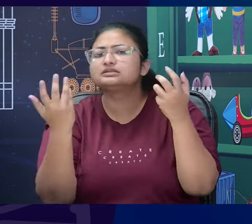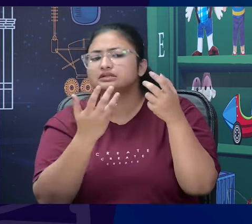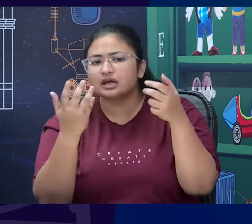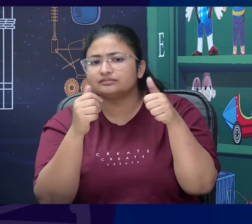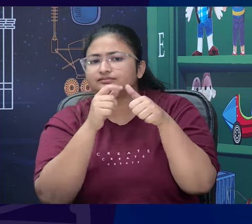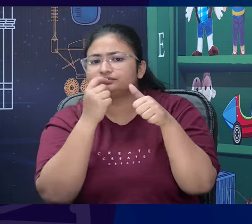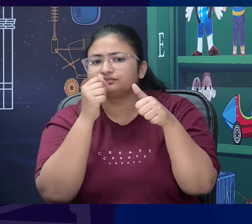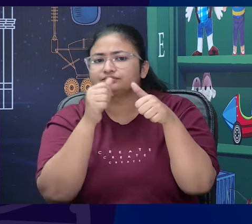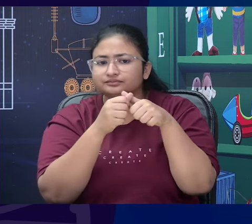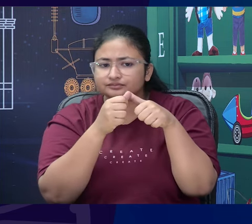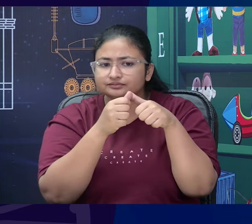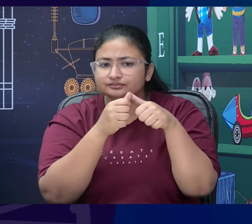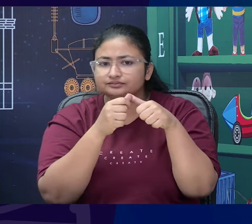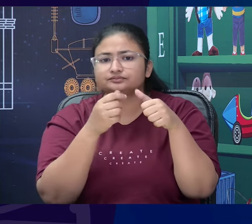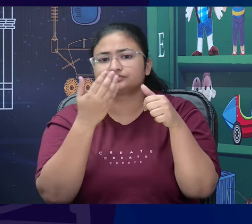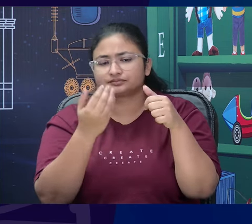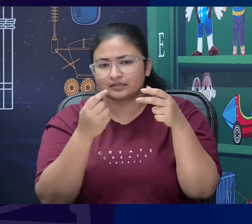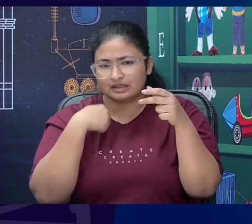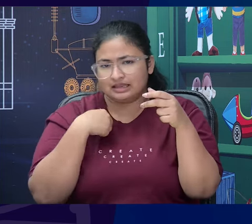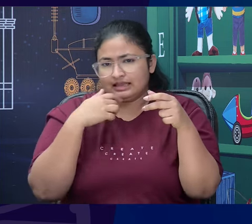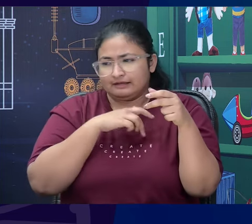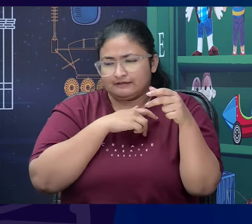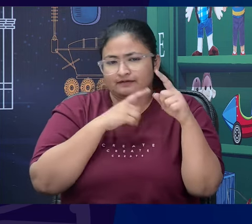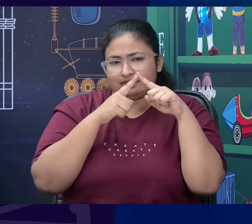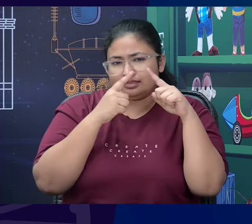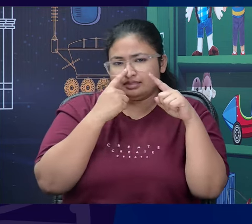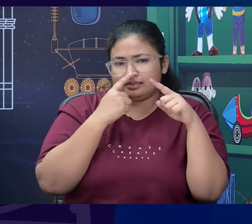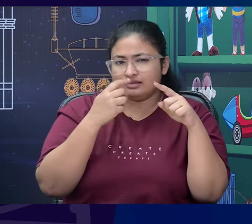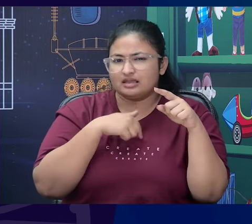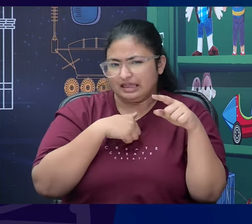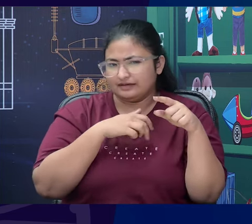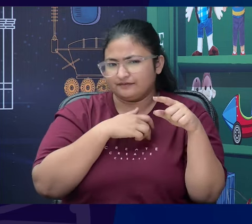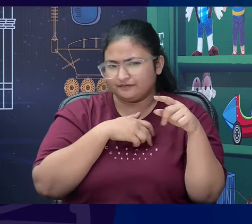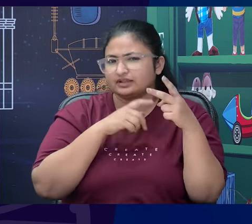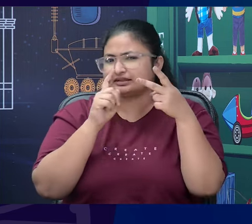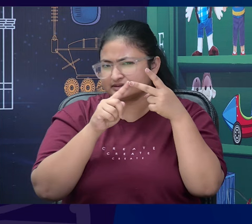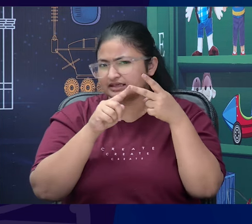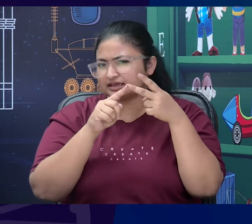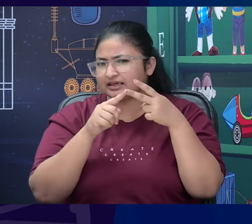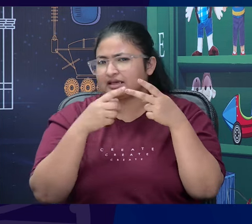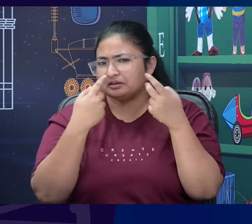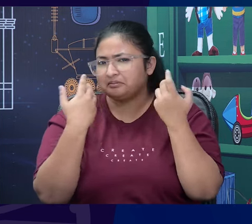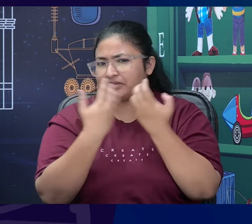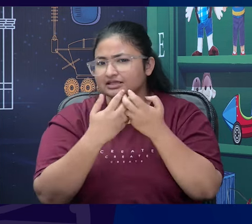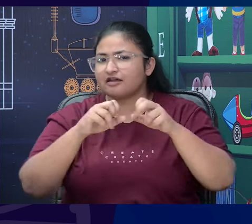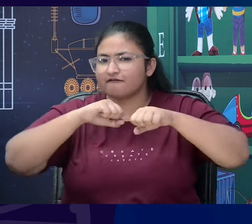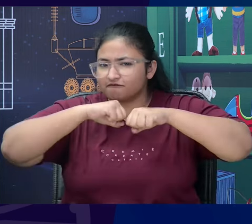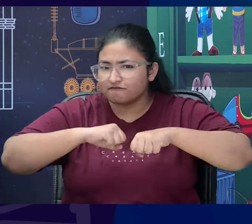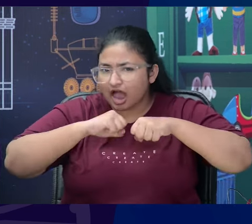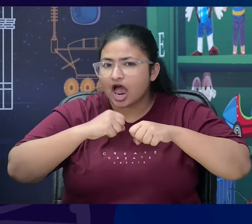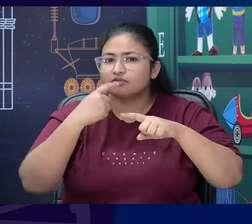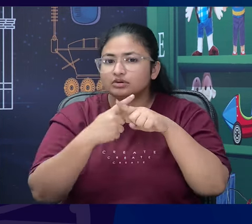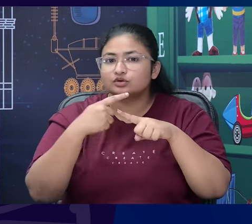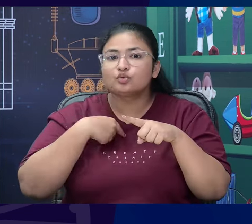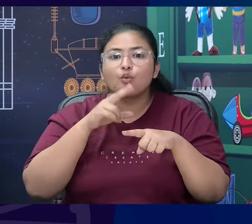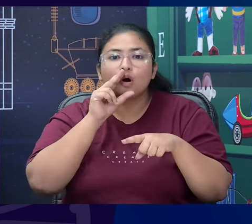Ma'am if we see the second option fits the bill here. Fat and he speaks with